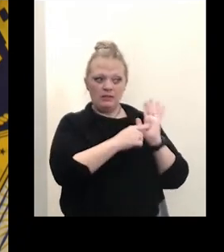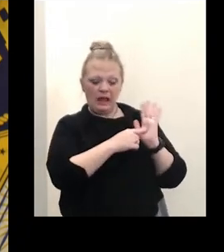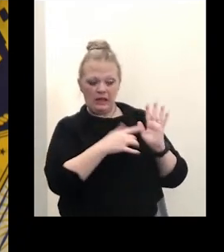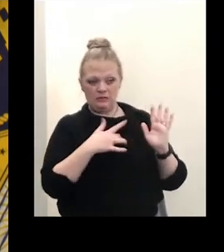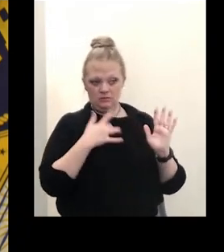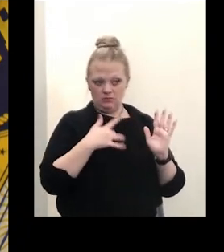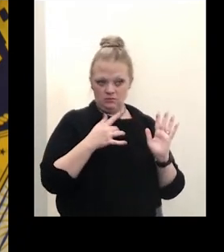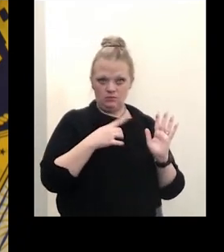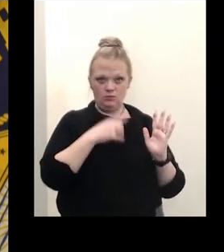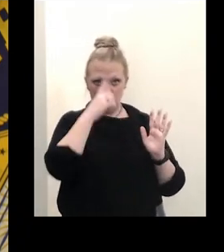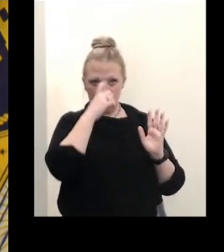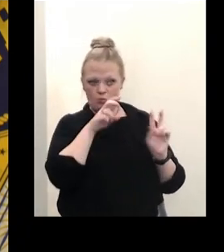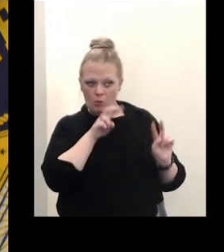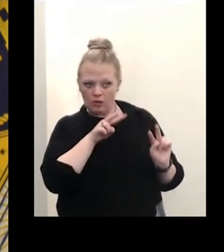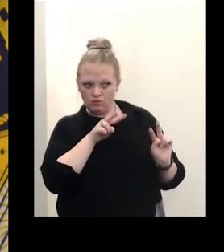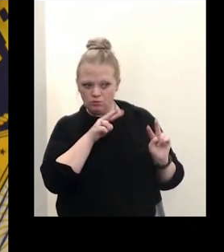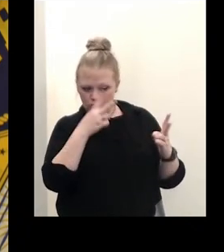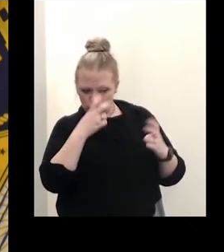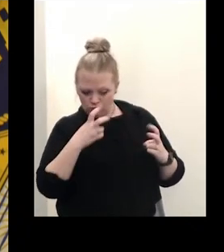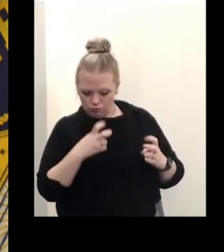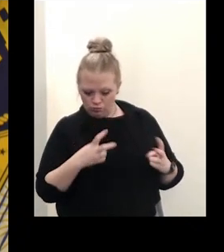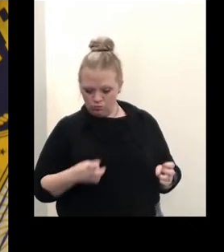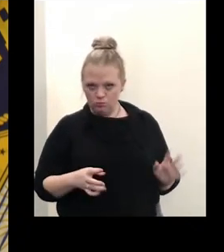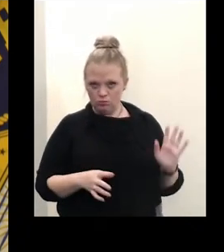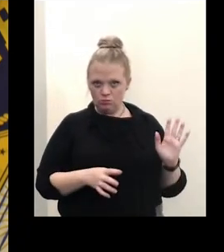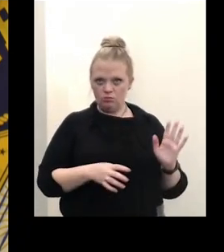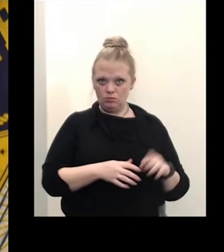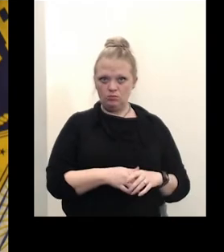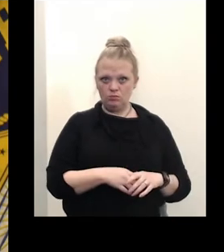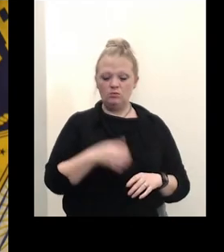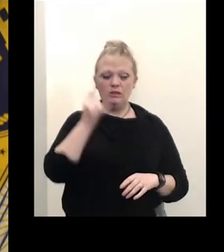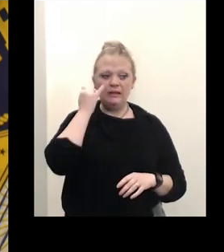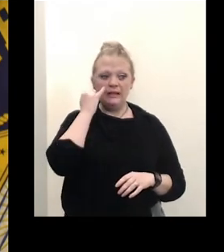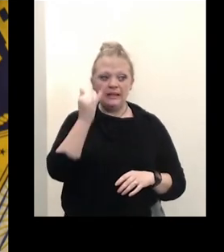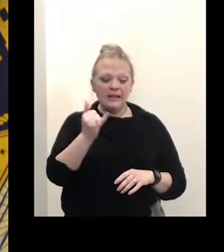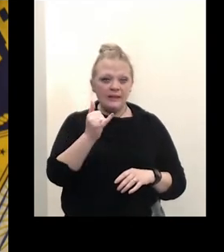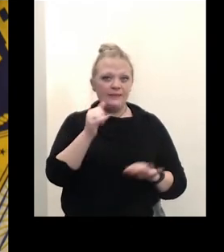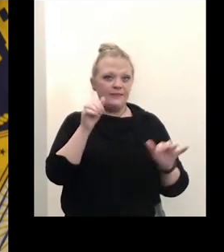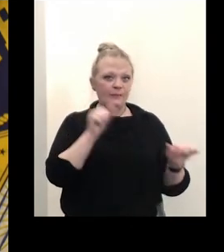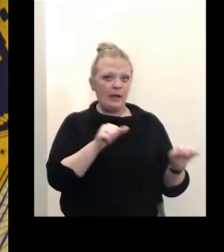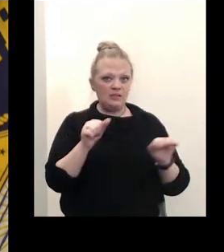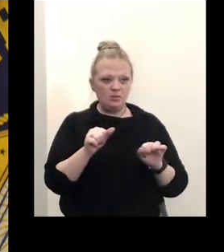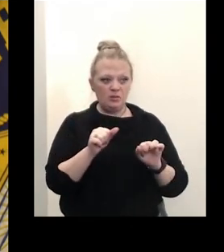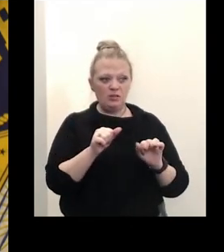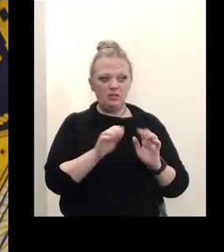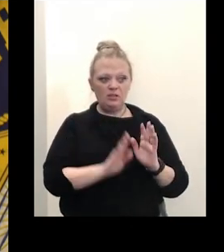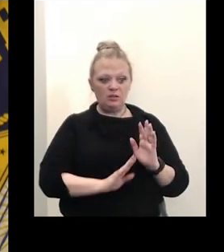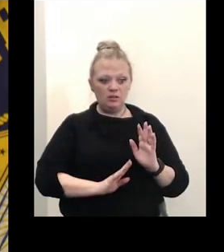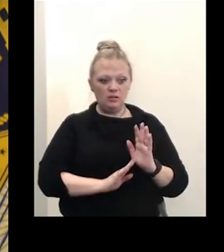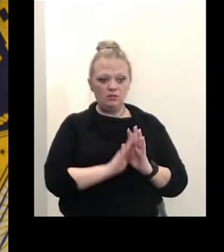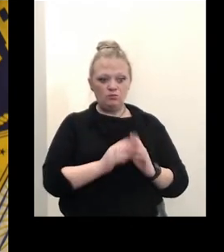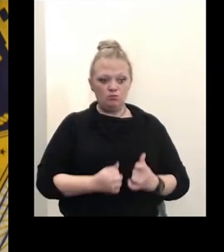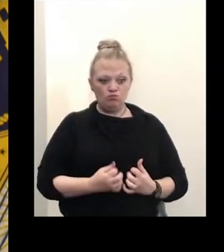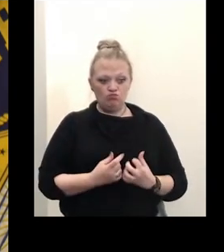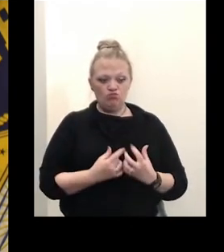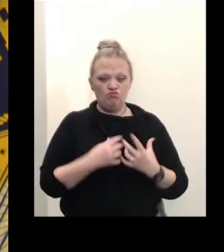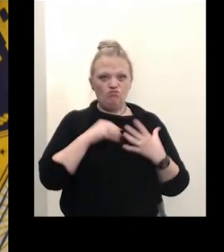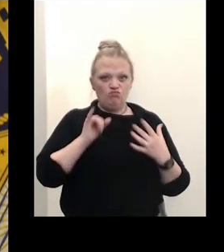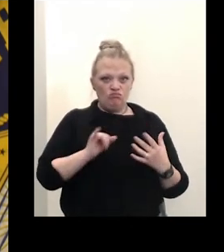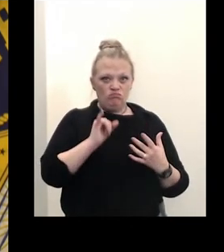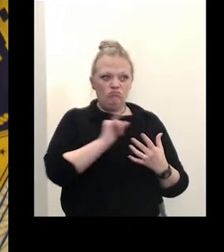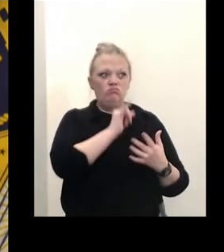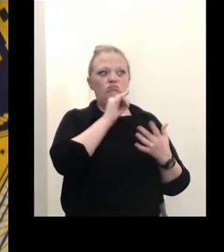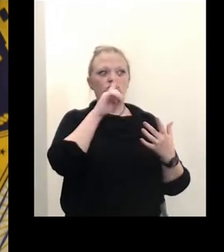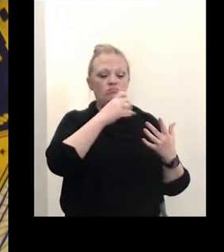need to look for uh to um as uh if they were possibly uh develop an infection themselves making sure that they know to mask